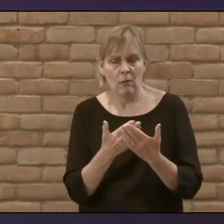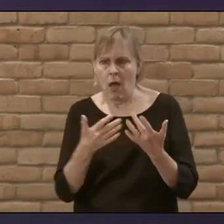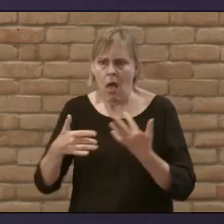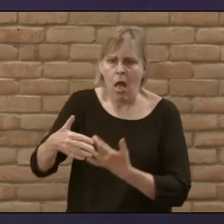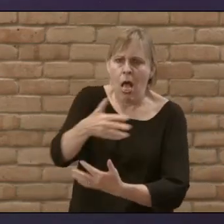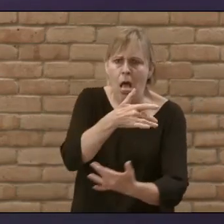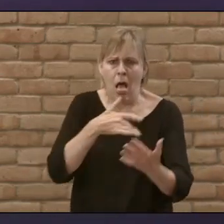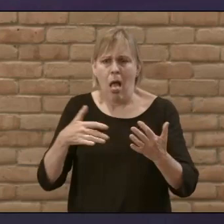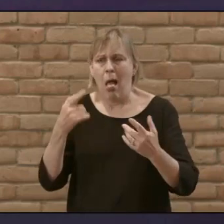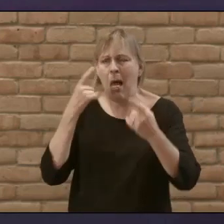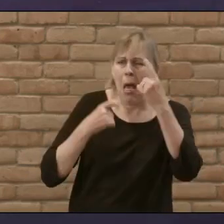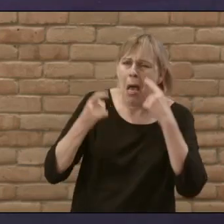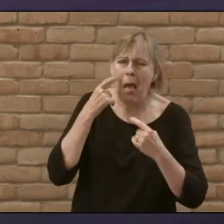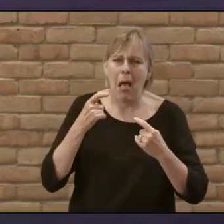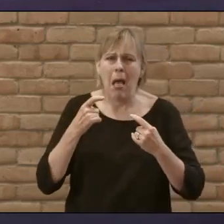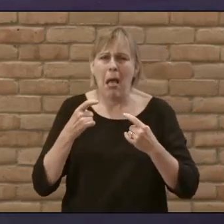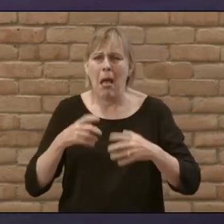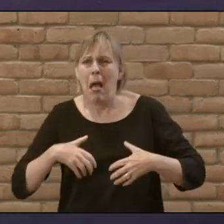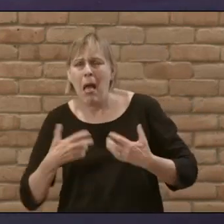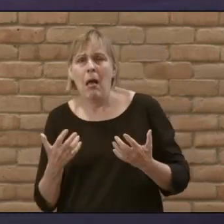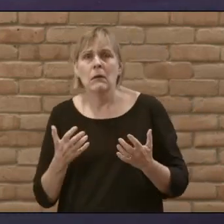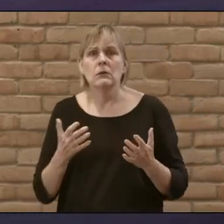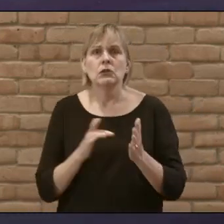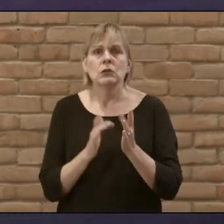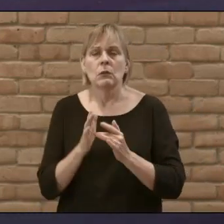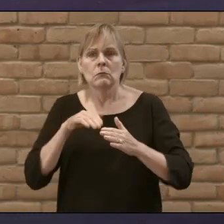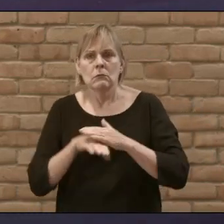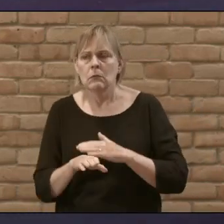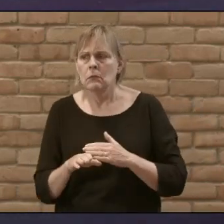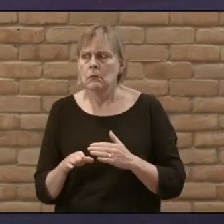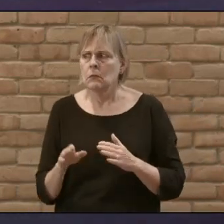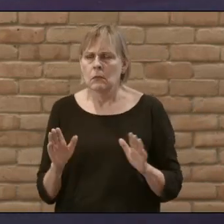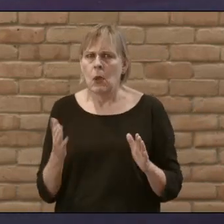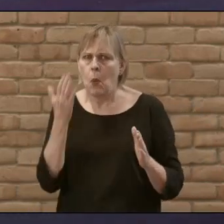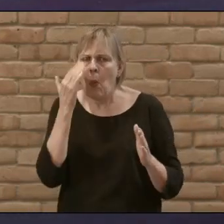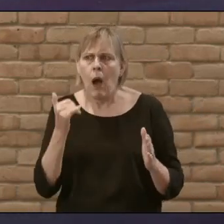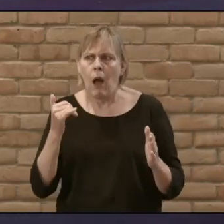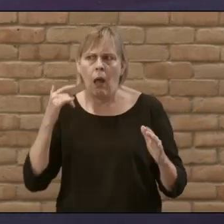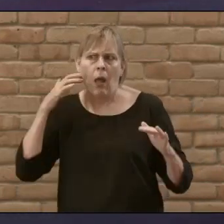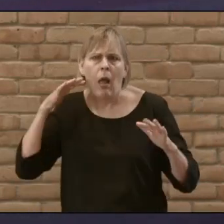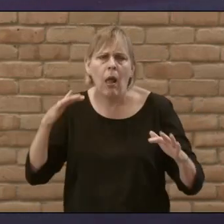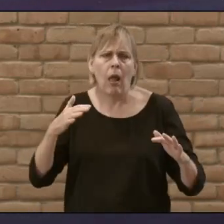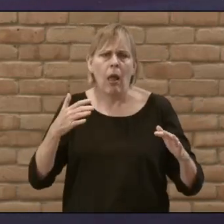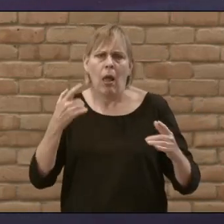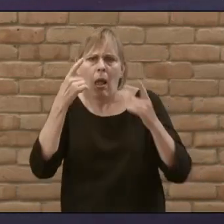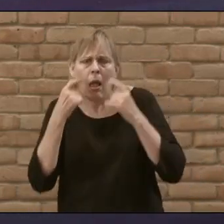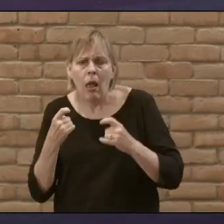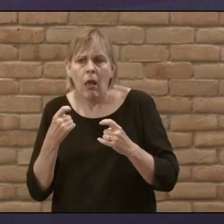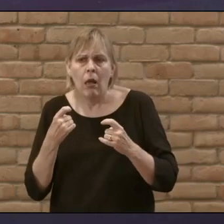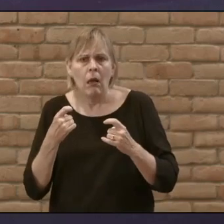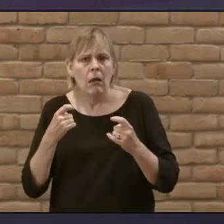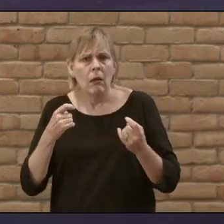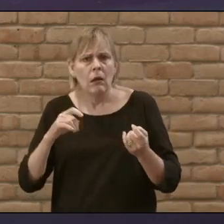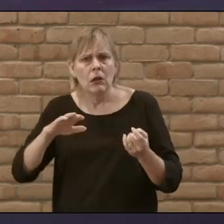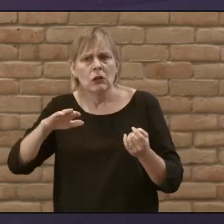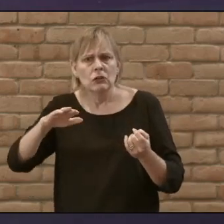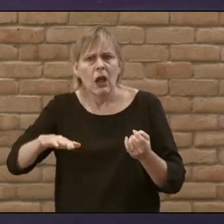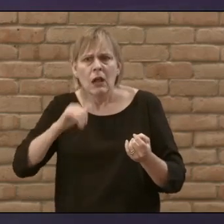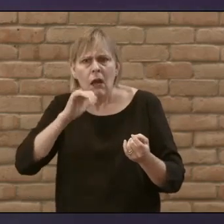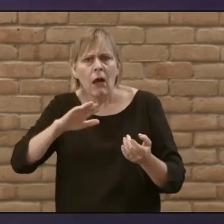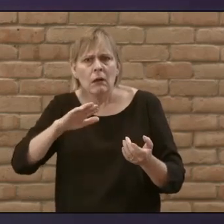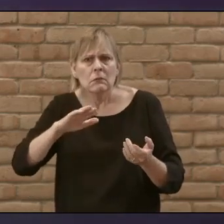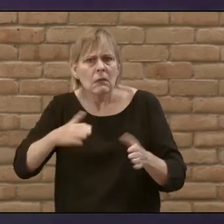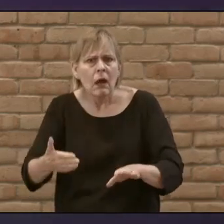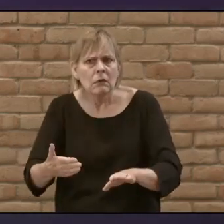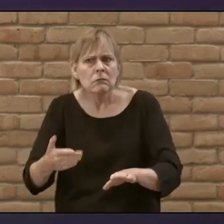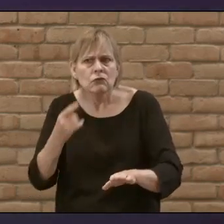weeping and wailing. He went inside and asked, Why all this commotion and weeping? The child isn't dead. She's only asleep.